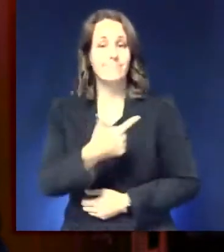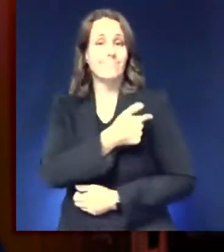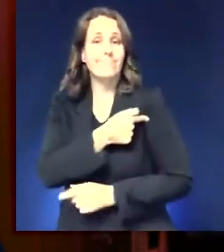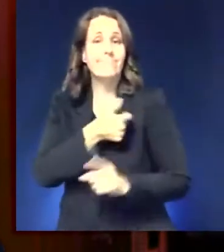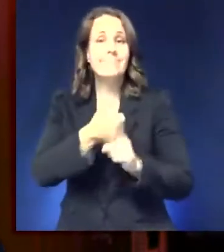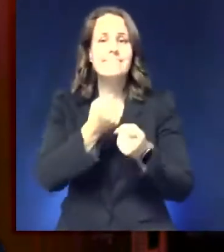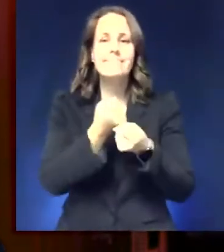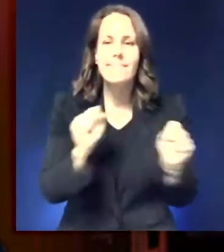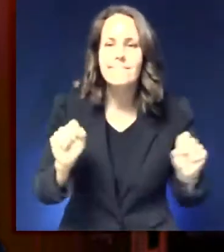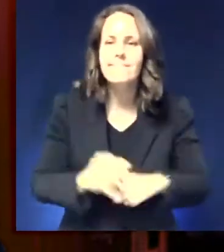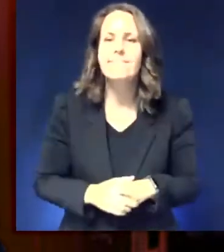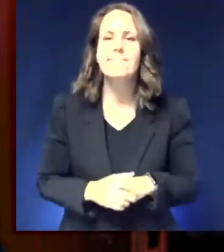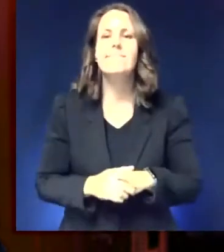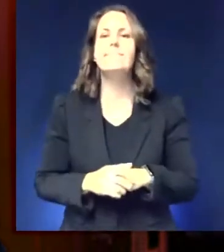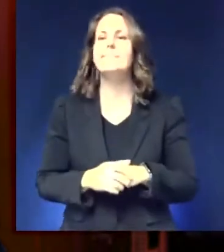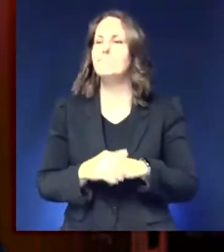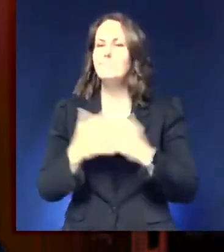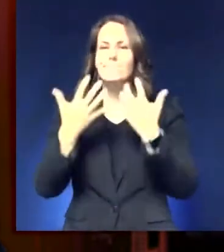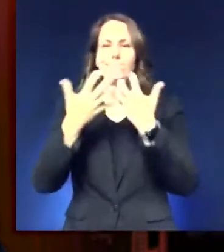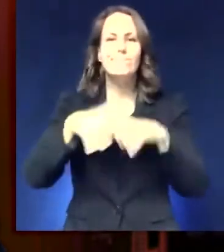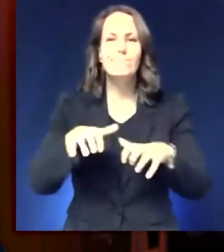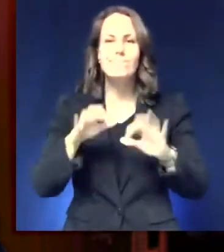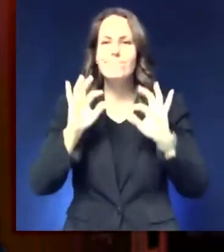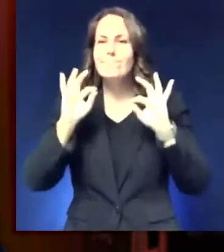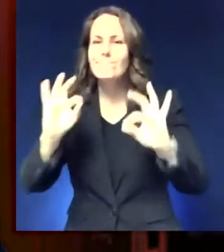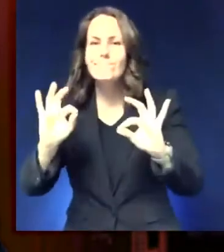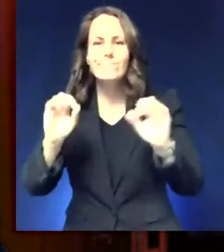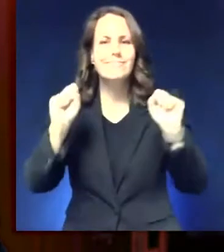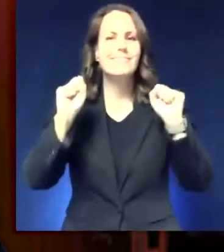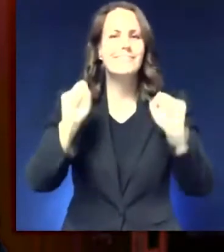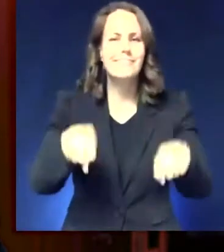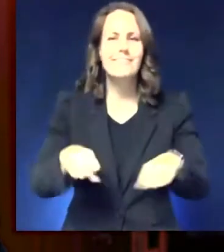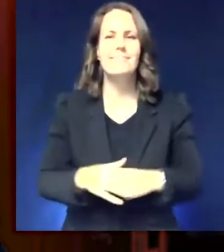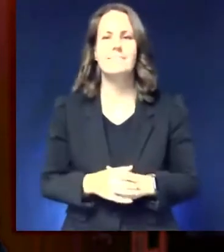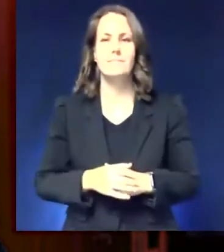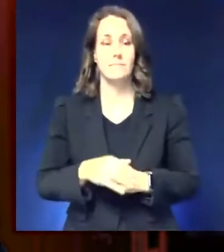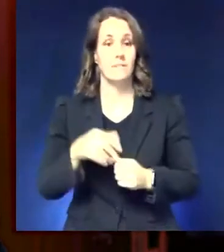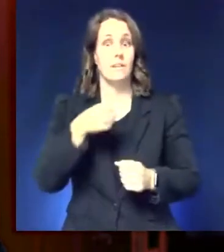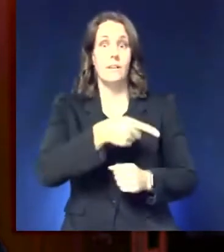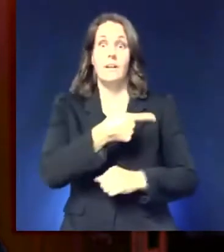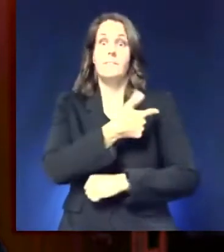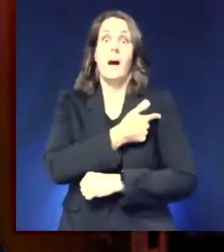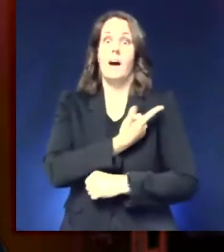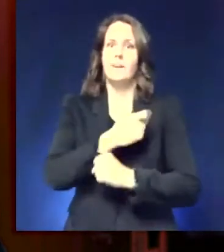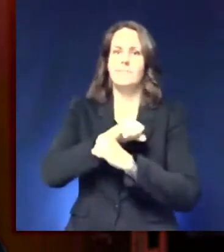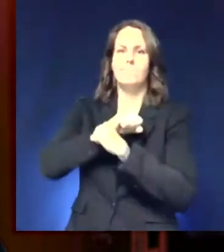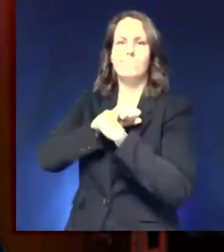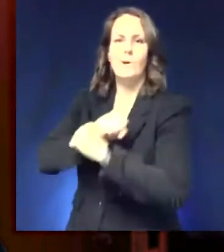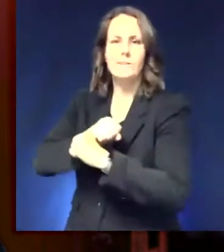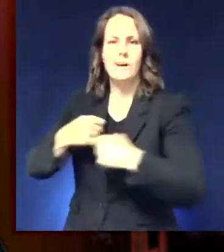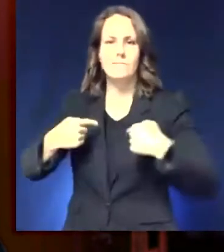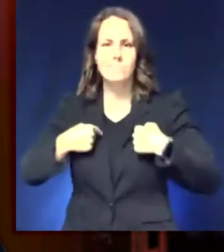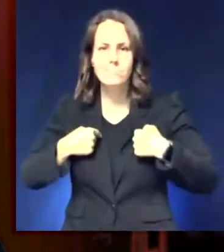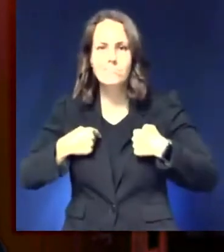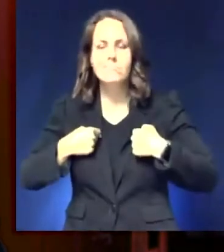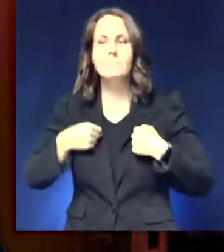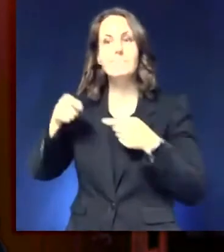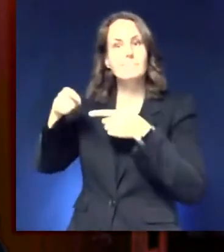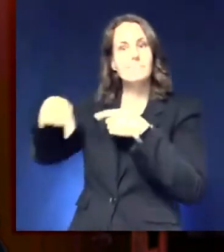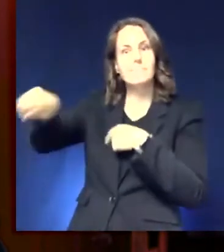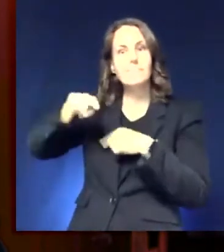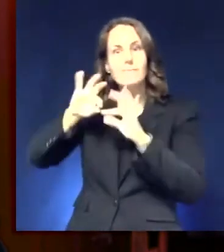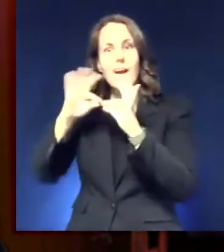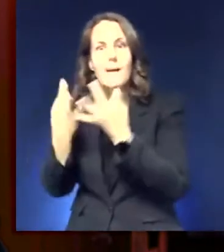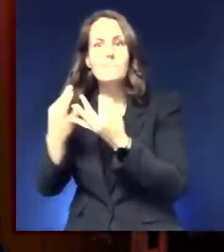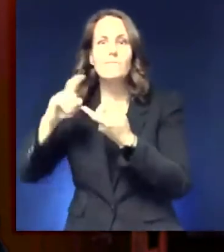is the best way to protect yourself, your family, and your community from COVID-19 and the Delta variant. It